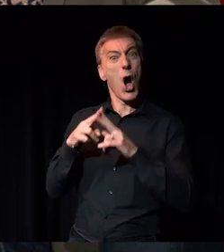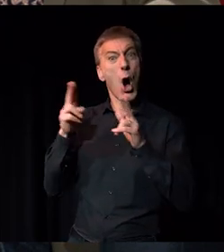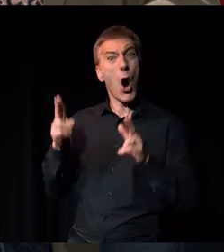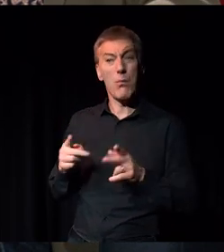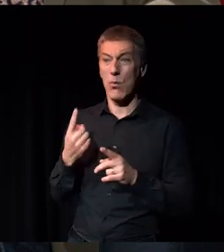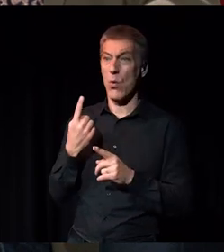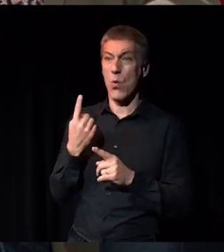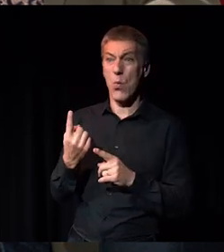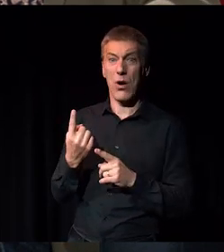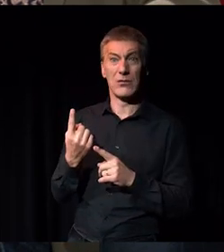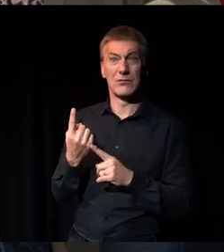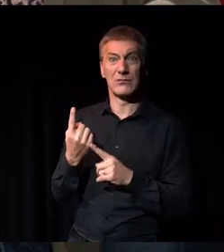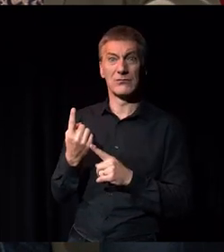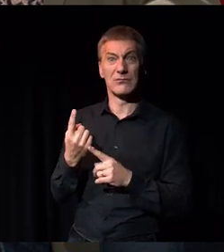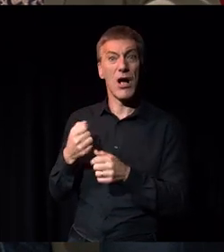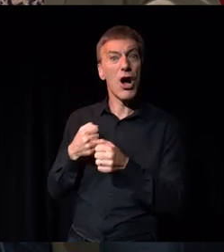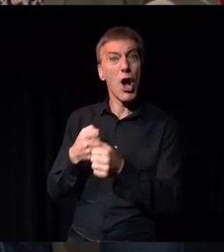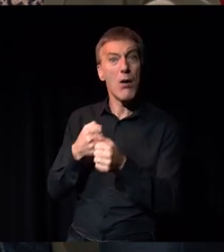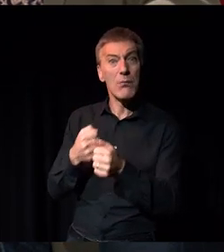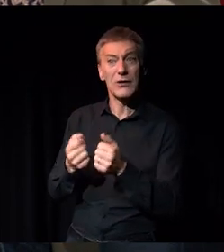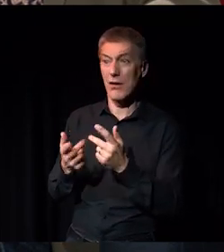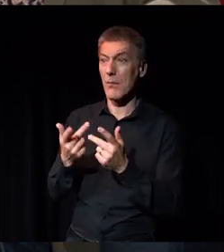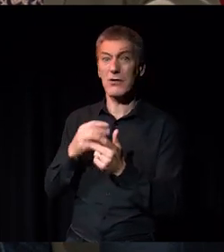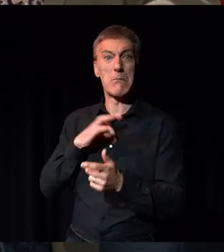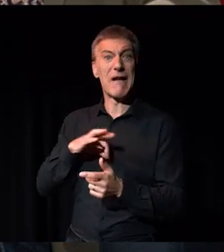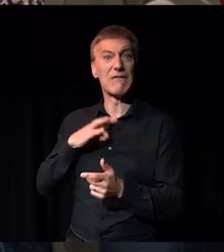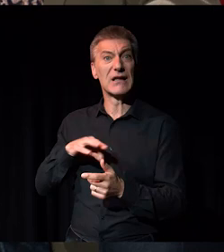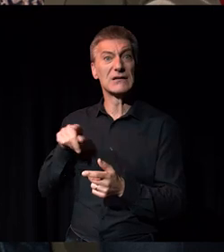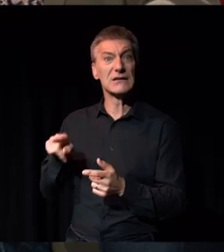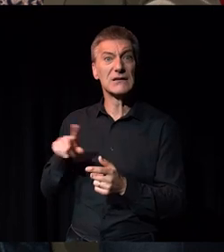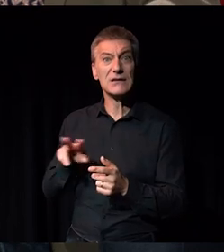is a kind of carpenter and joiner working for the local council.